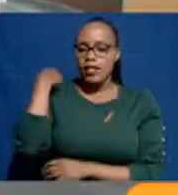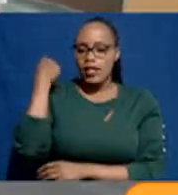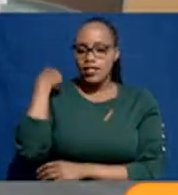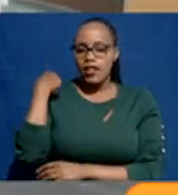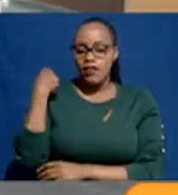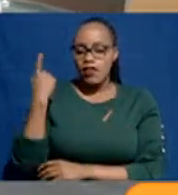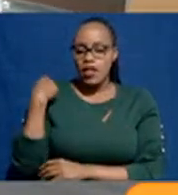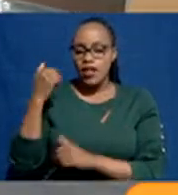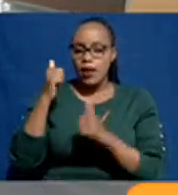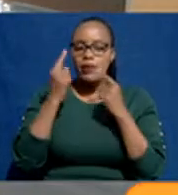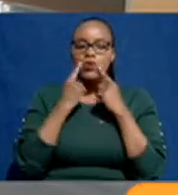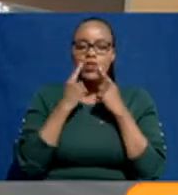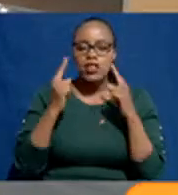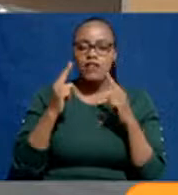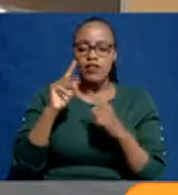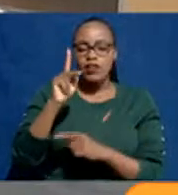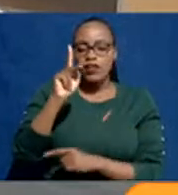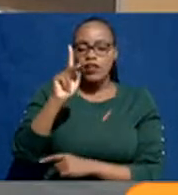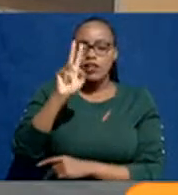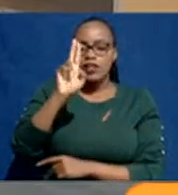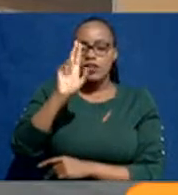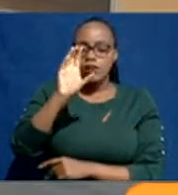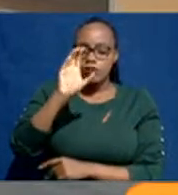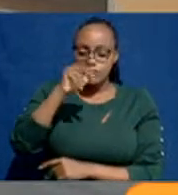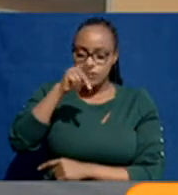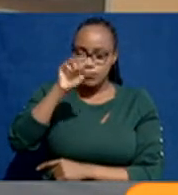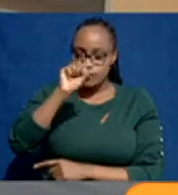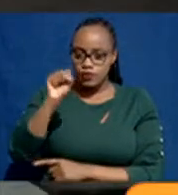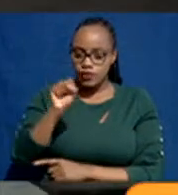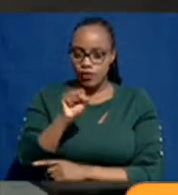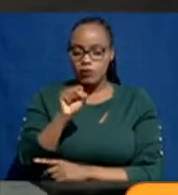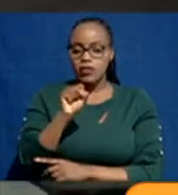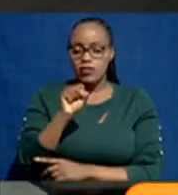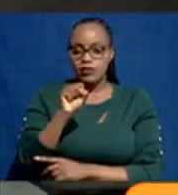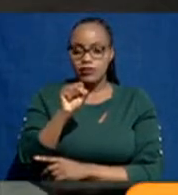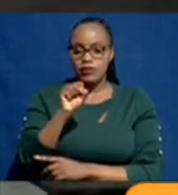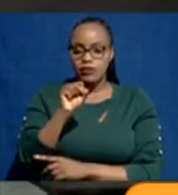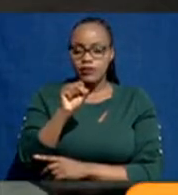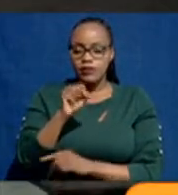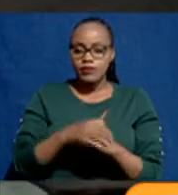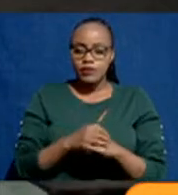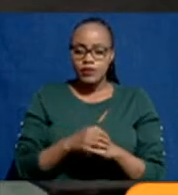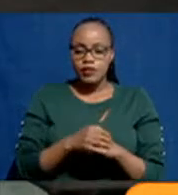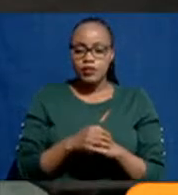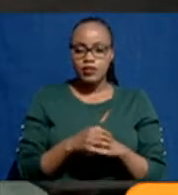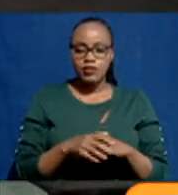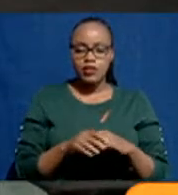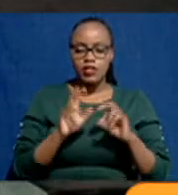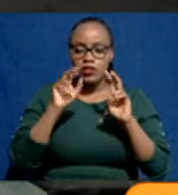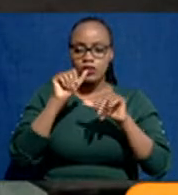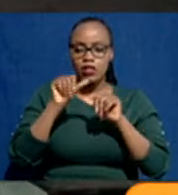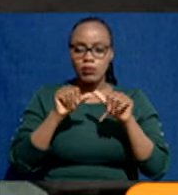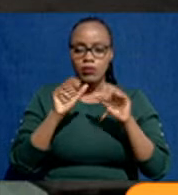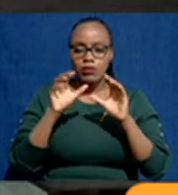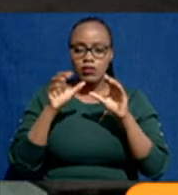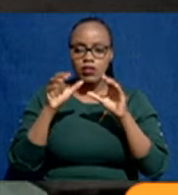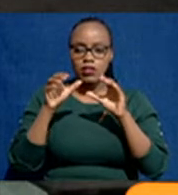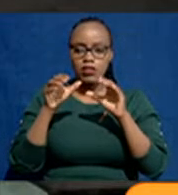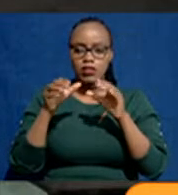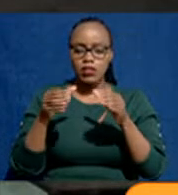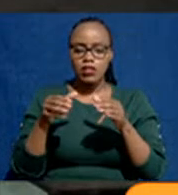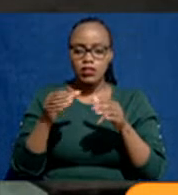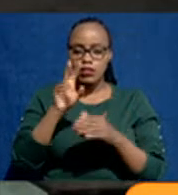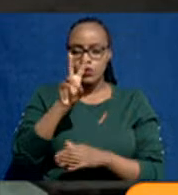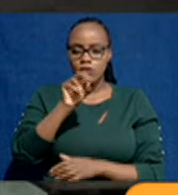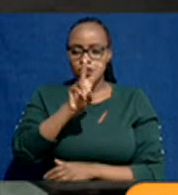released by the Kenya Universities and Colleges Central Placement Service in as far as the class of 2022